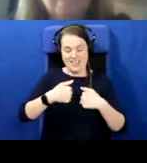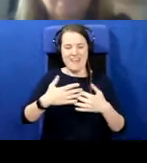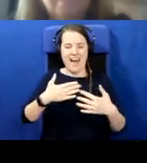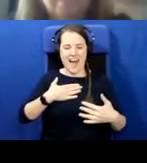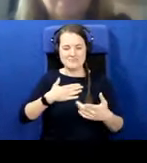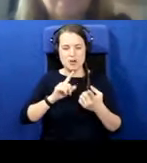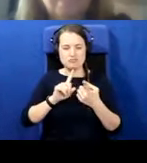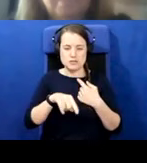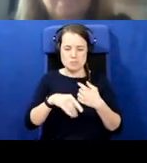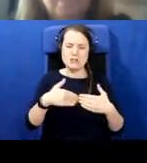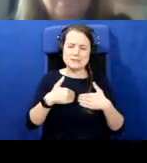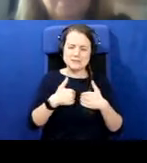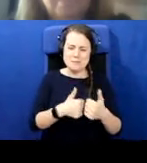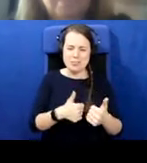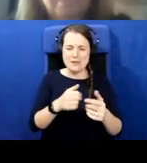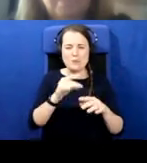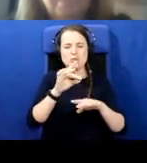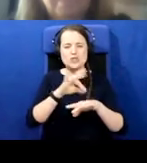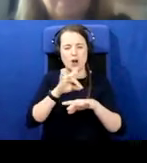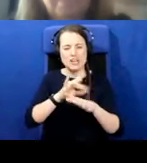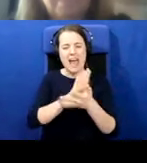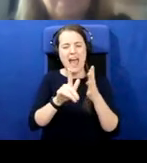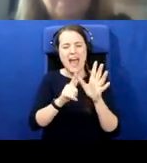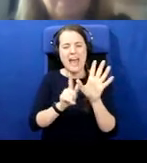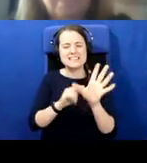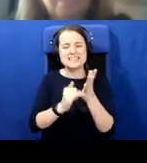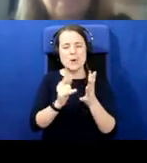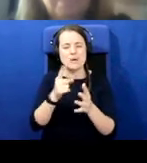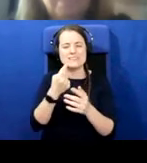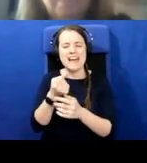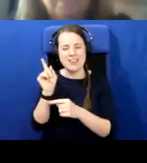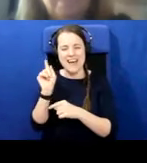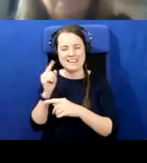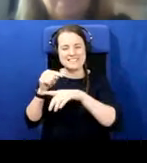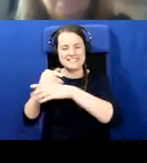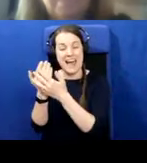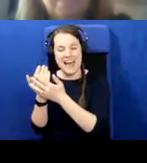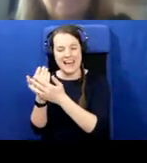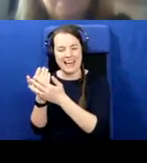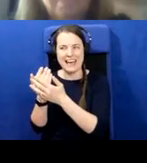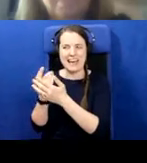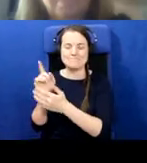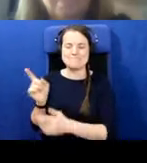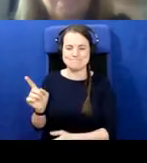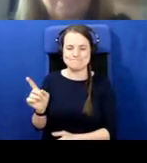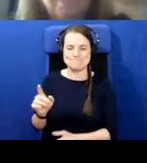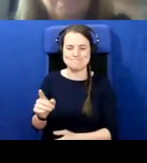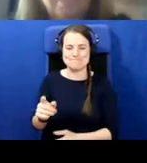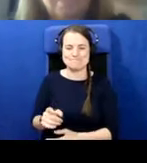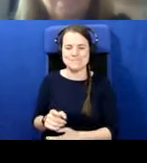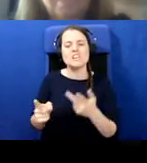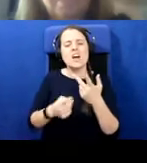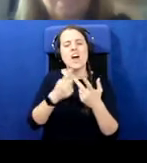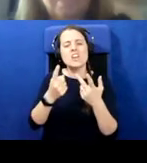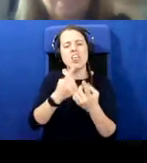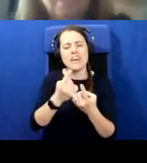Dr. Dr. Hayes said on that day. Uh, uh, just that that, that's a key. And the other thing I do say is that